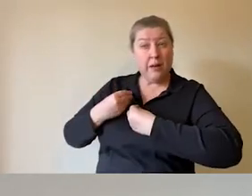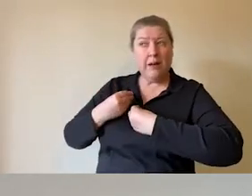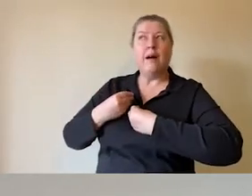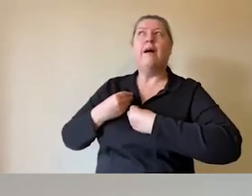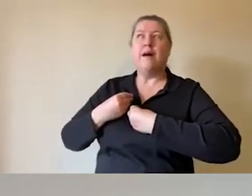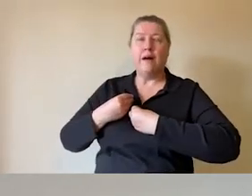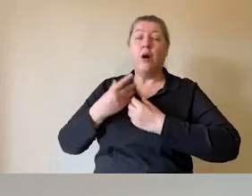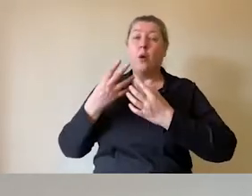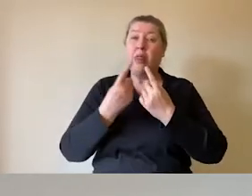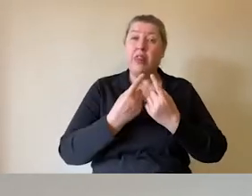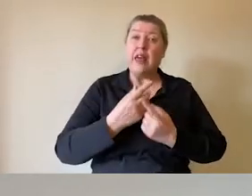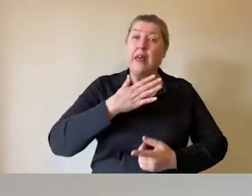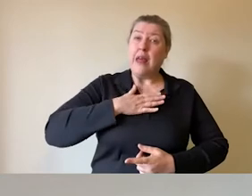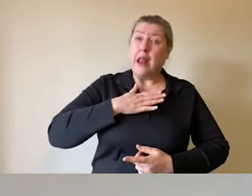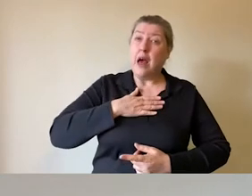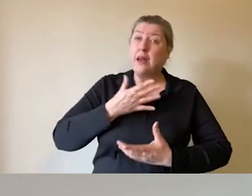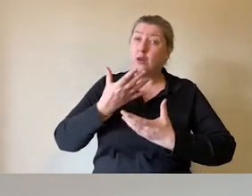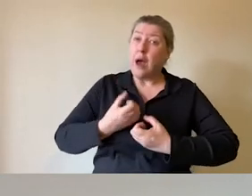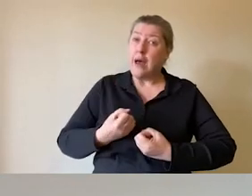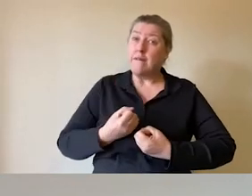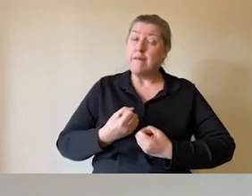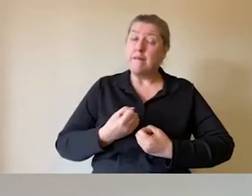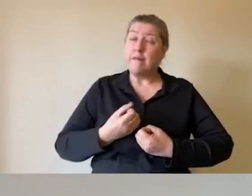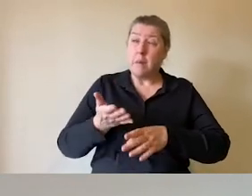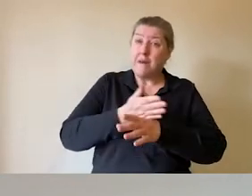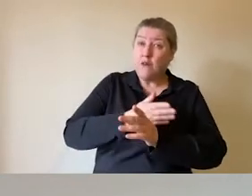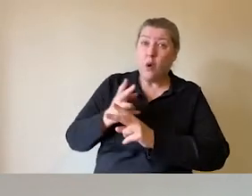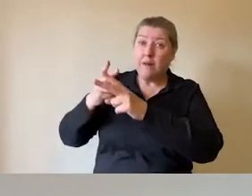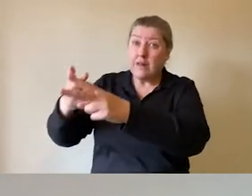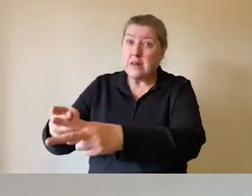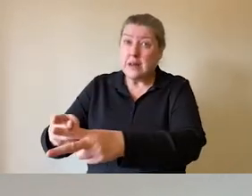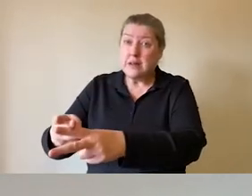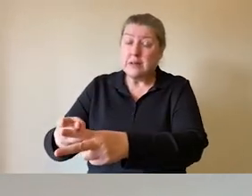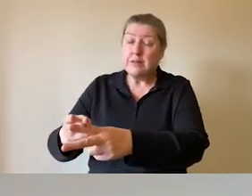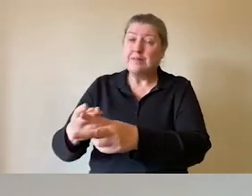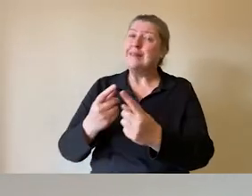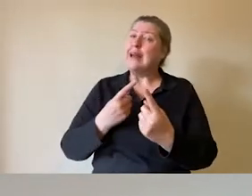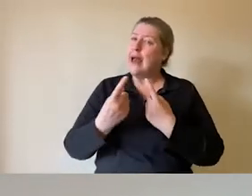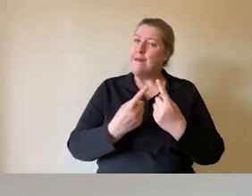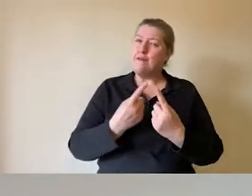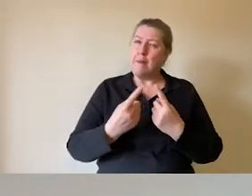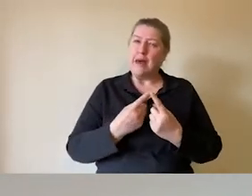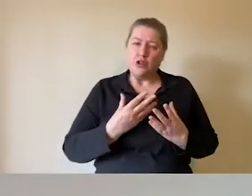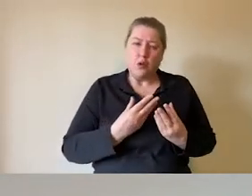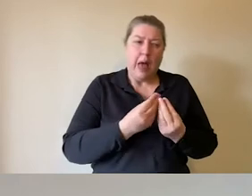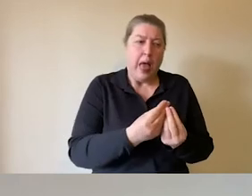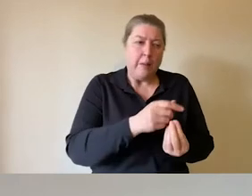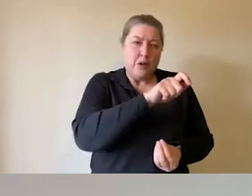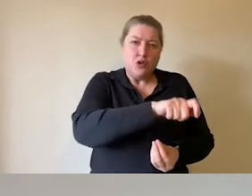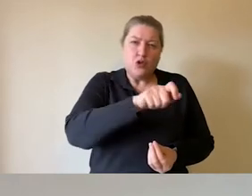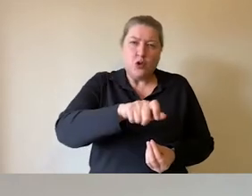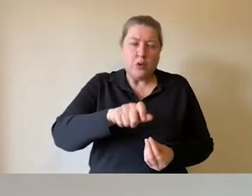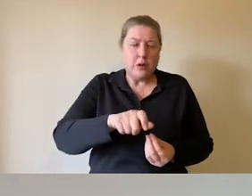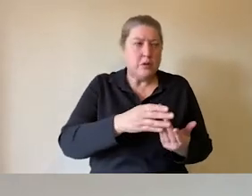available before they come out on an off-site visit is information which helps to orientate the